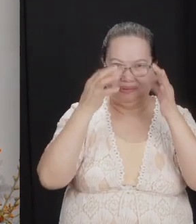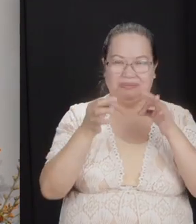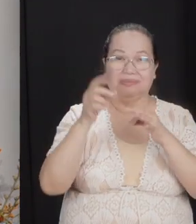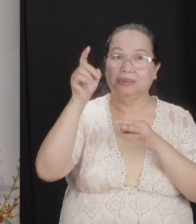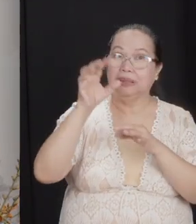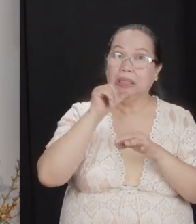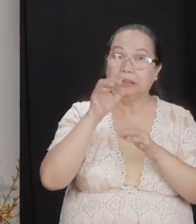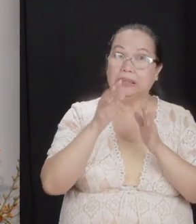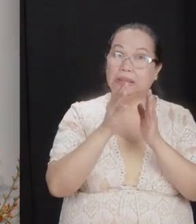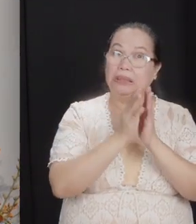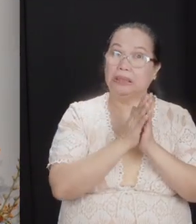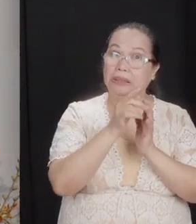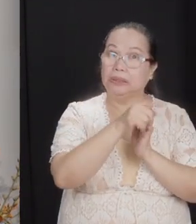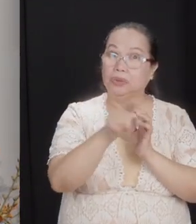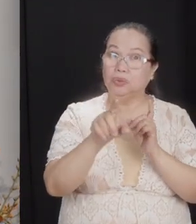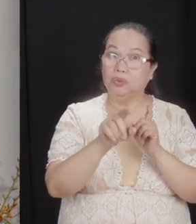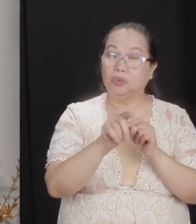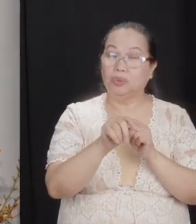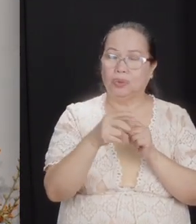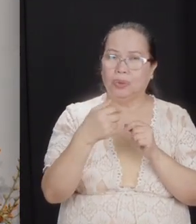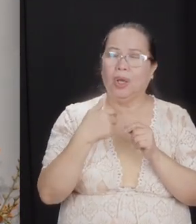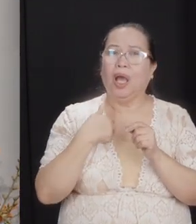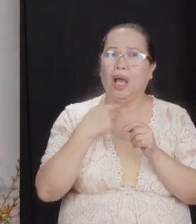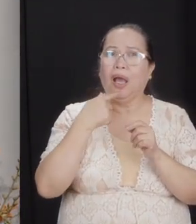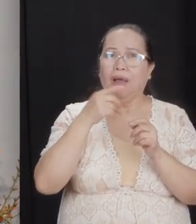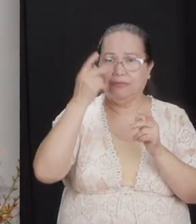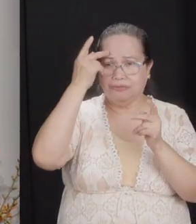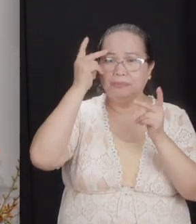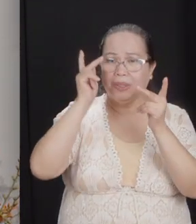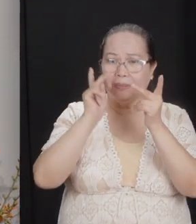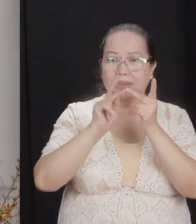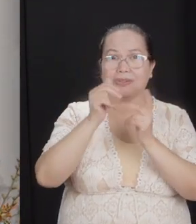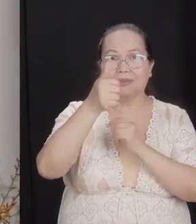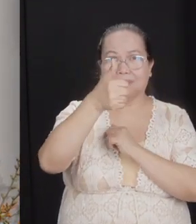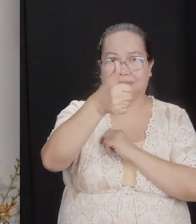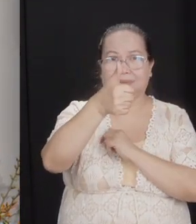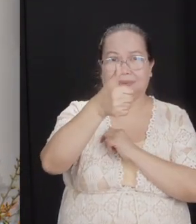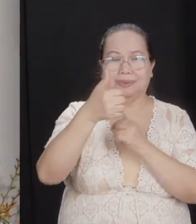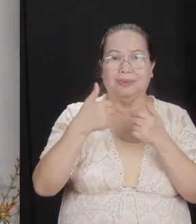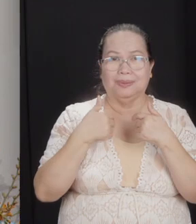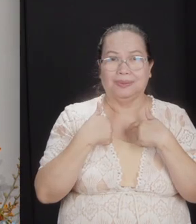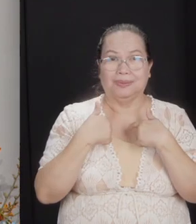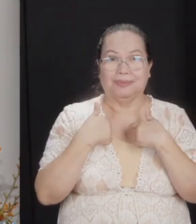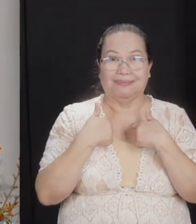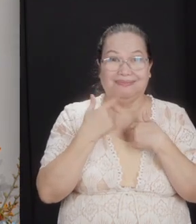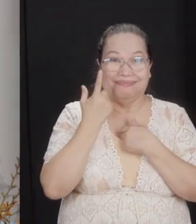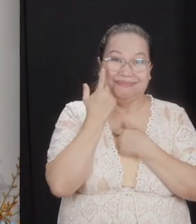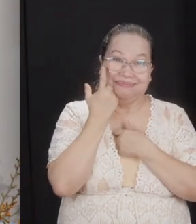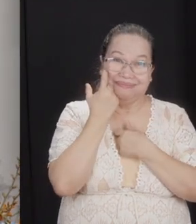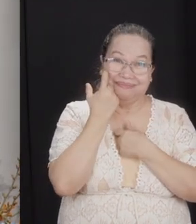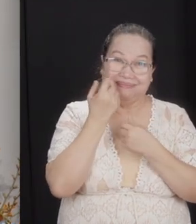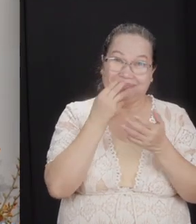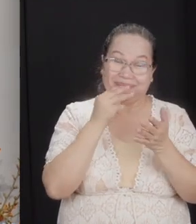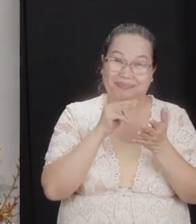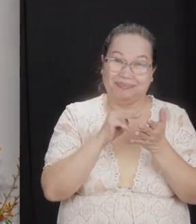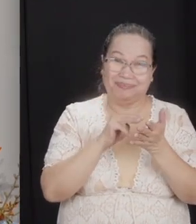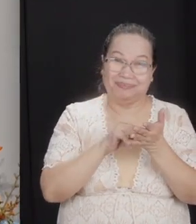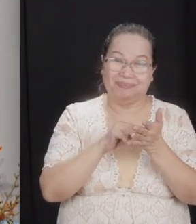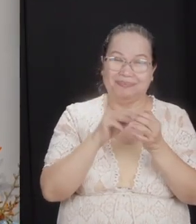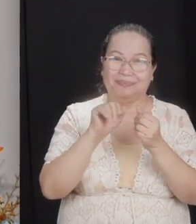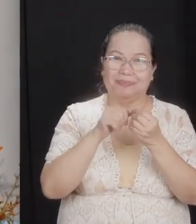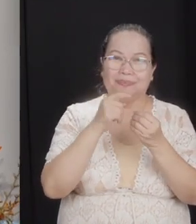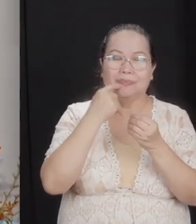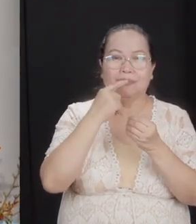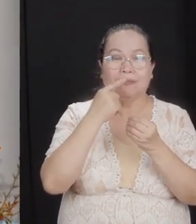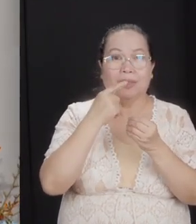do it. They had good intentions, okay? That's why we said that the earlier part of the message, I meant, well, does not always